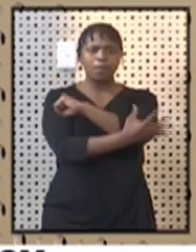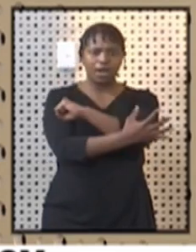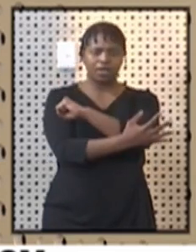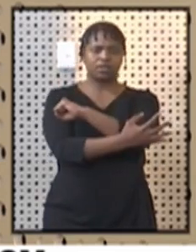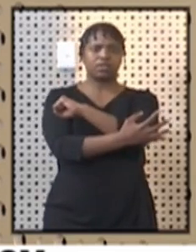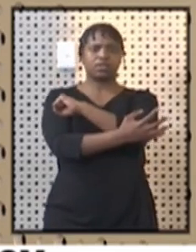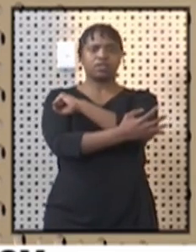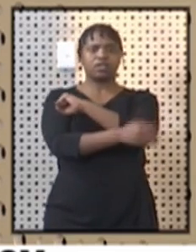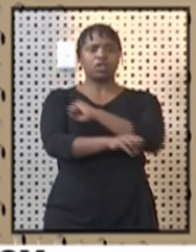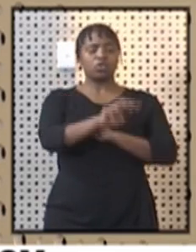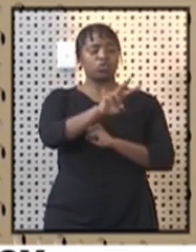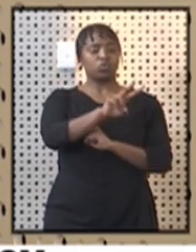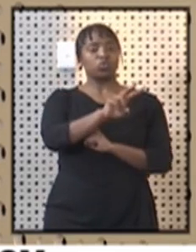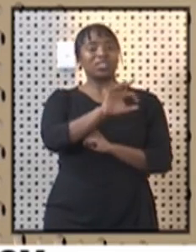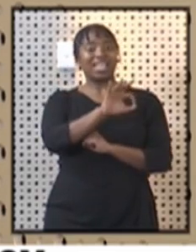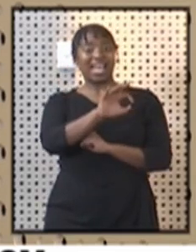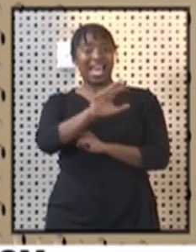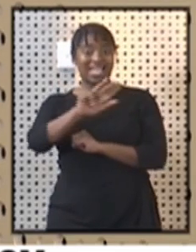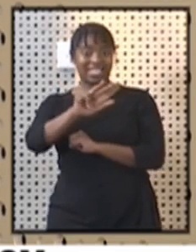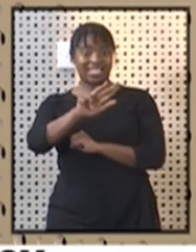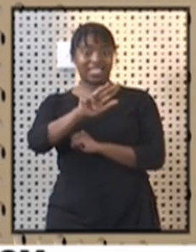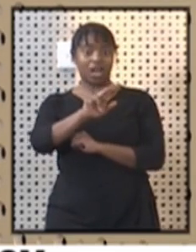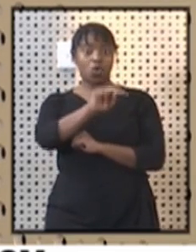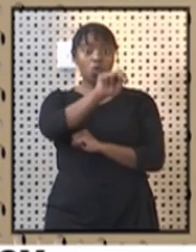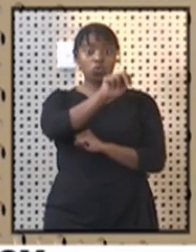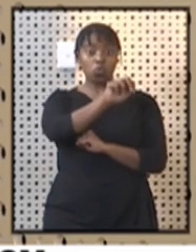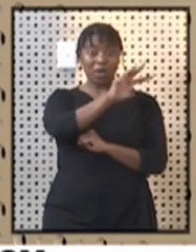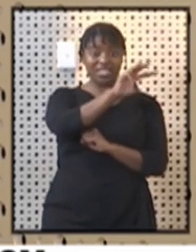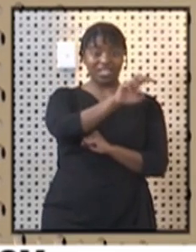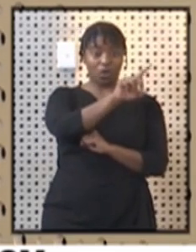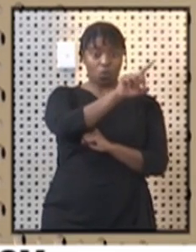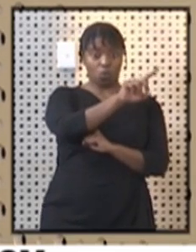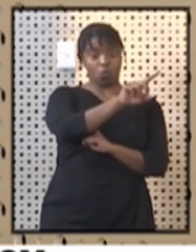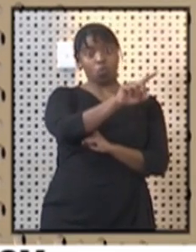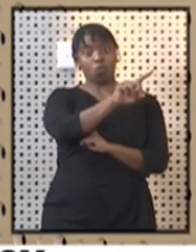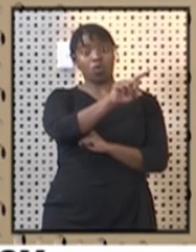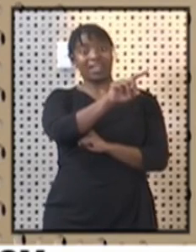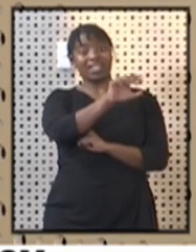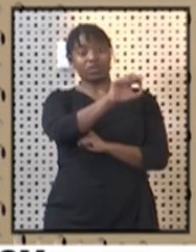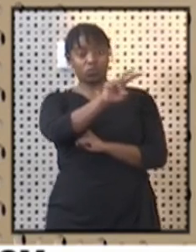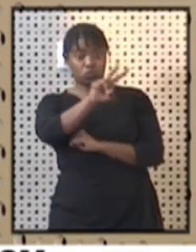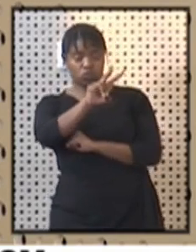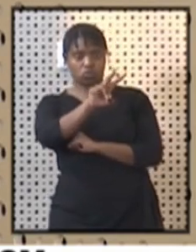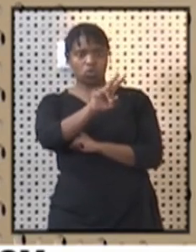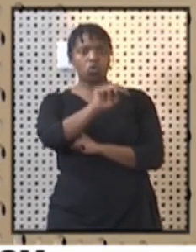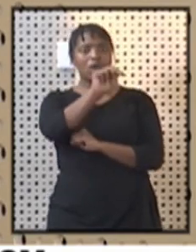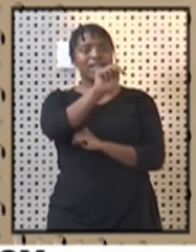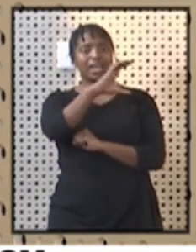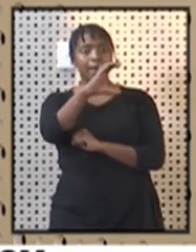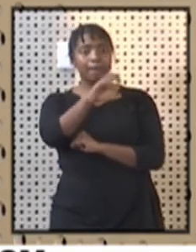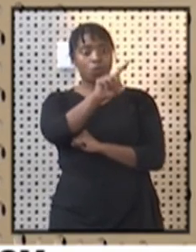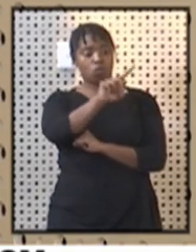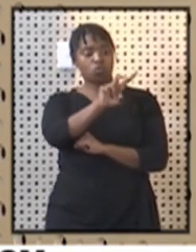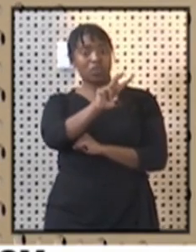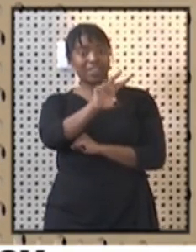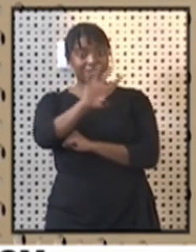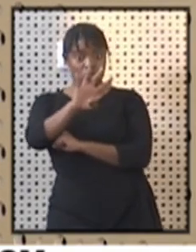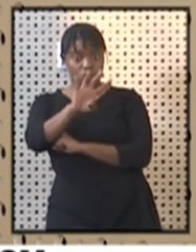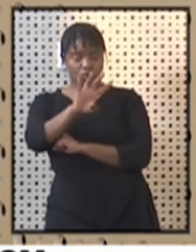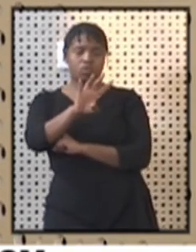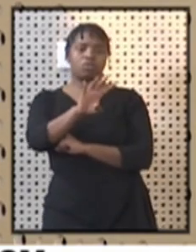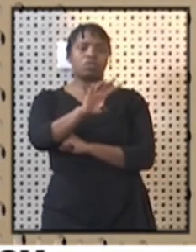238 companies, Northwest, 162 companies, Northern Cape, 124 companies,